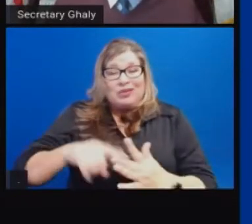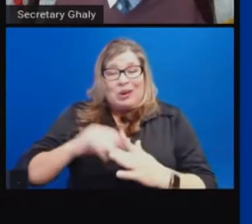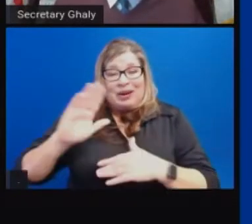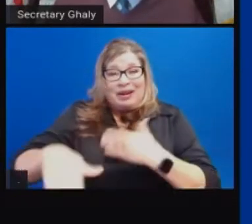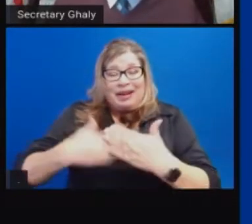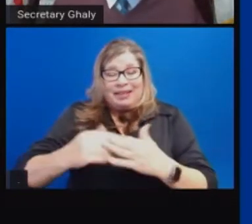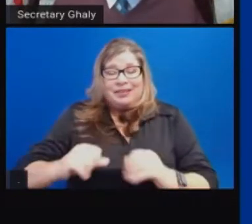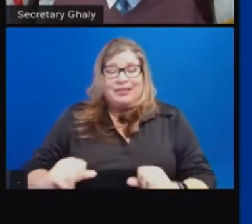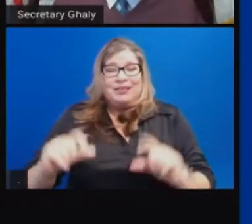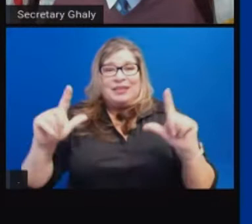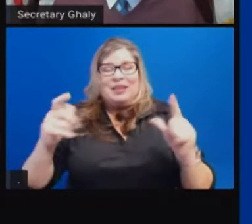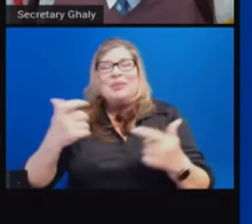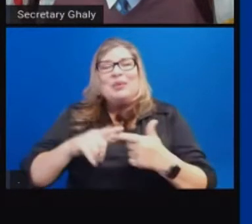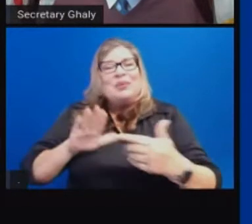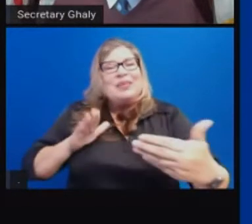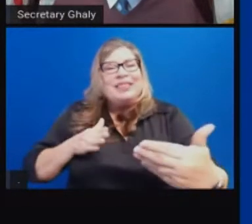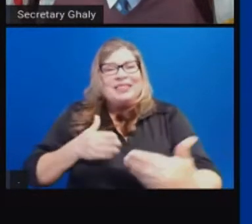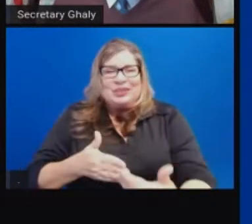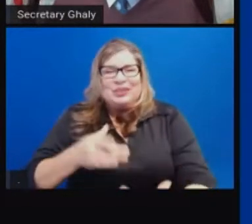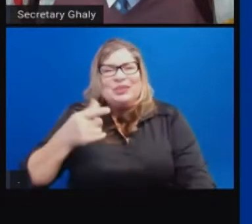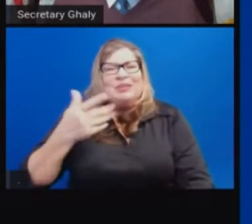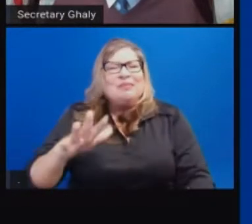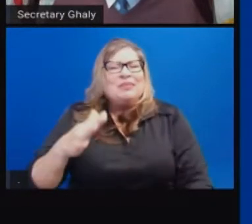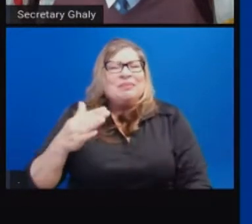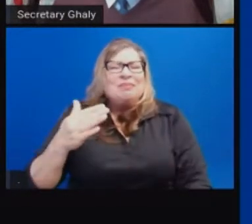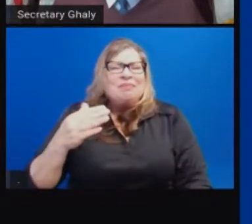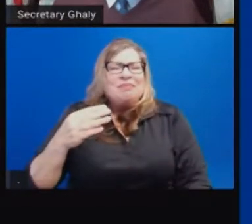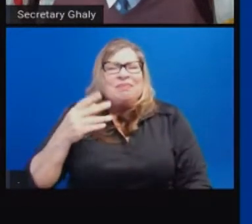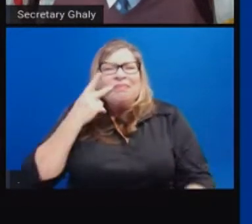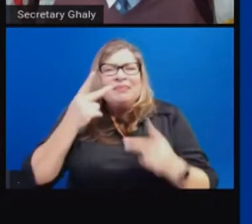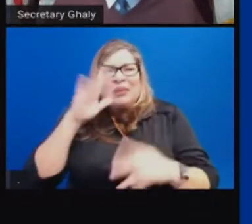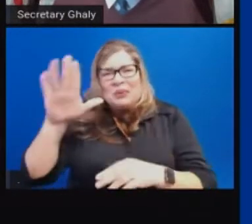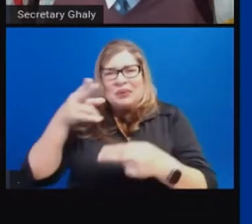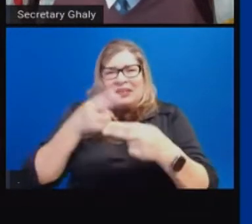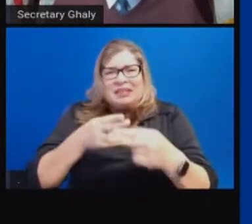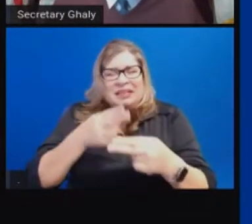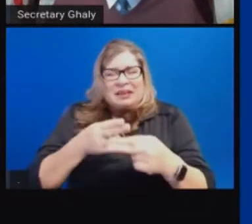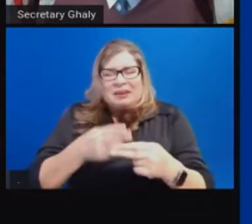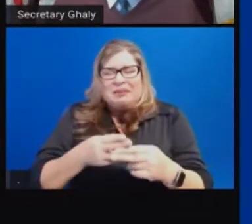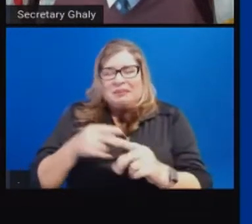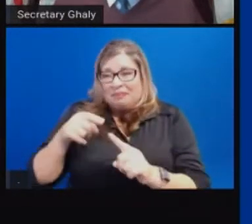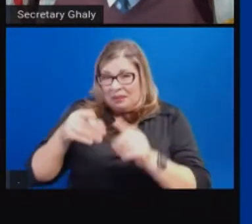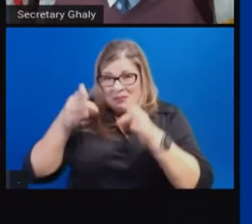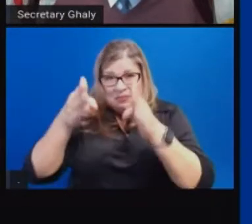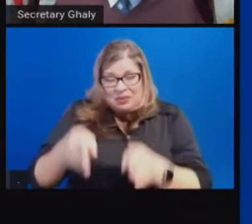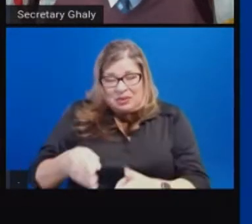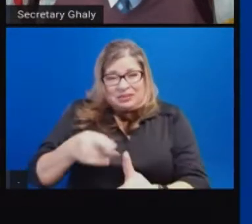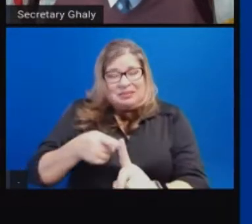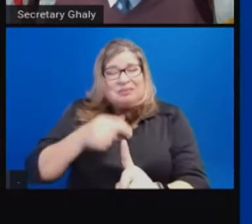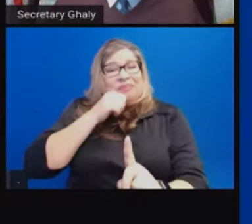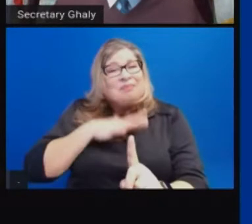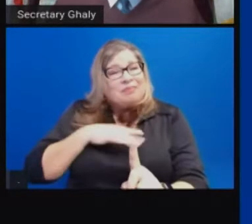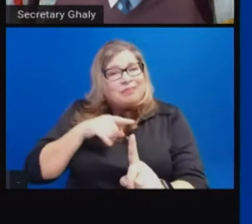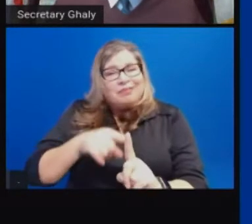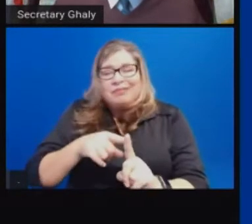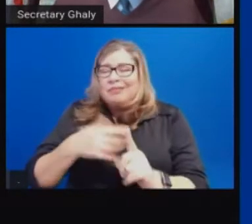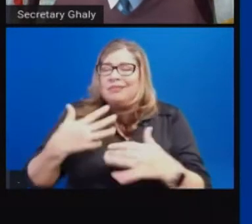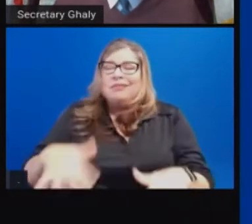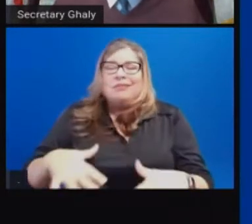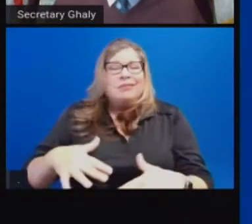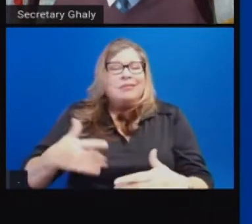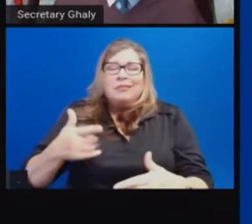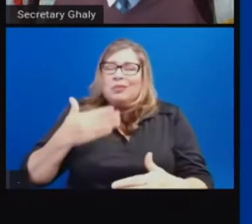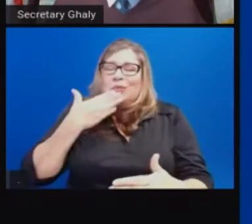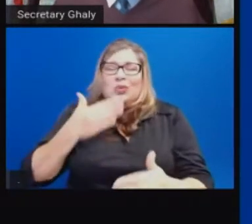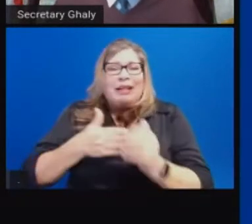introduce many of you. We've heard her name. She is a friend, a colleague, a tremendous leader for the